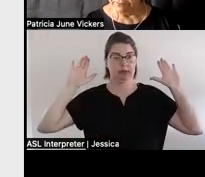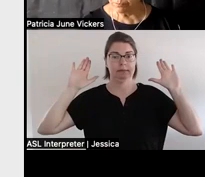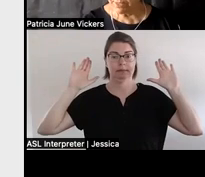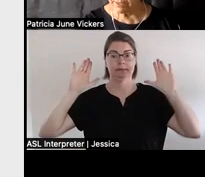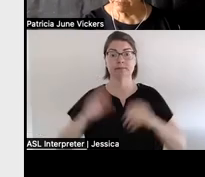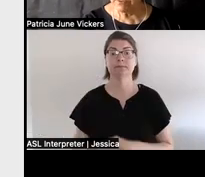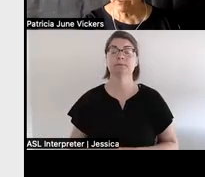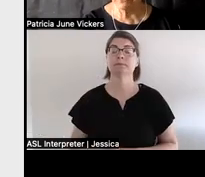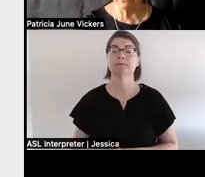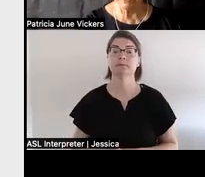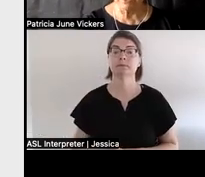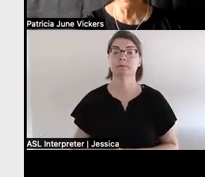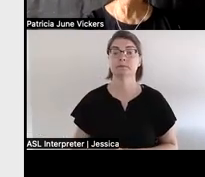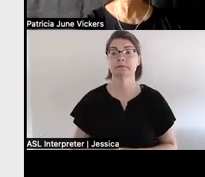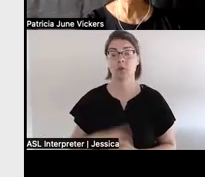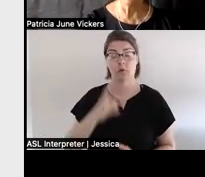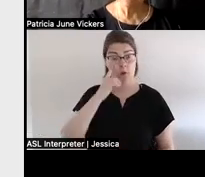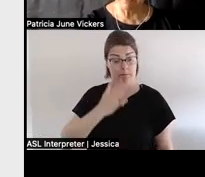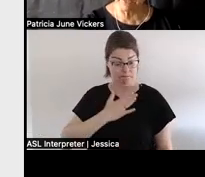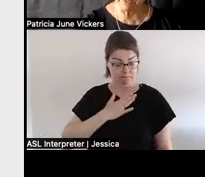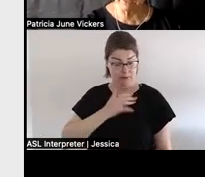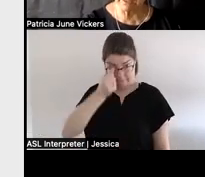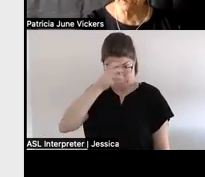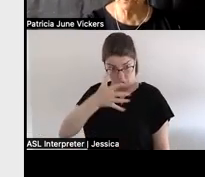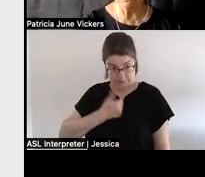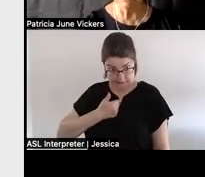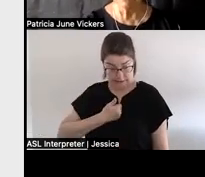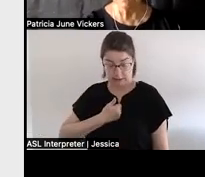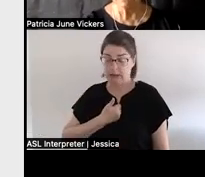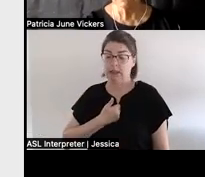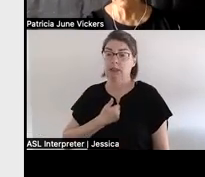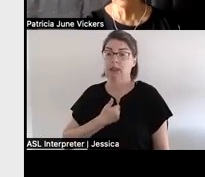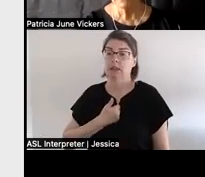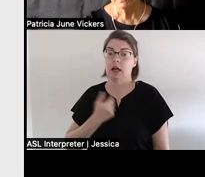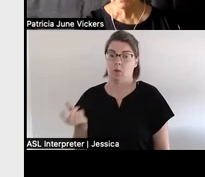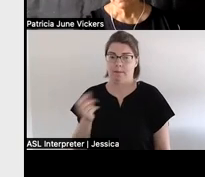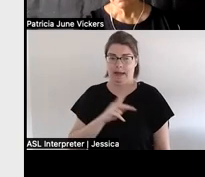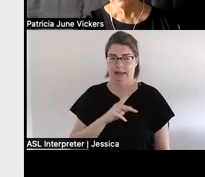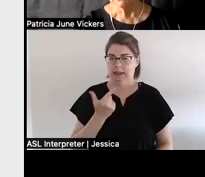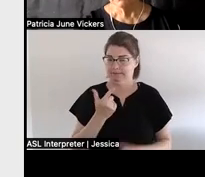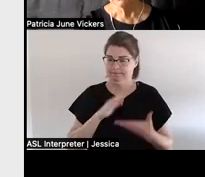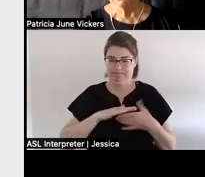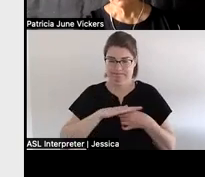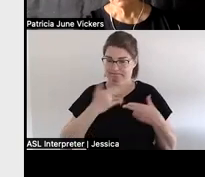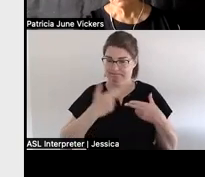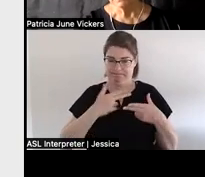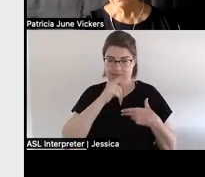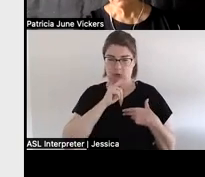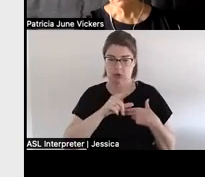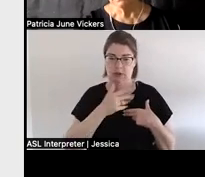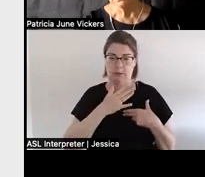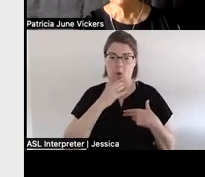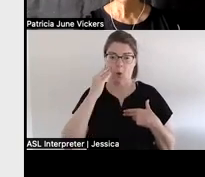for my father i went back to get catla and i